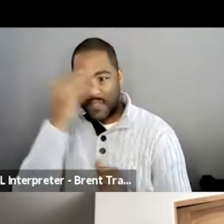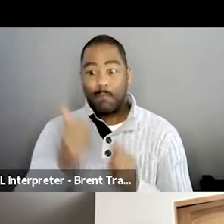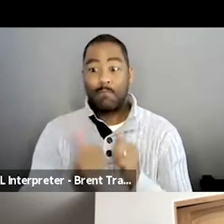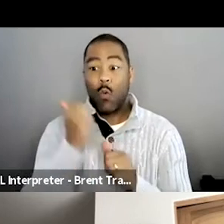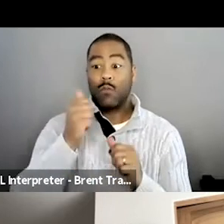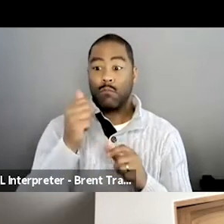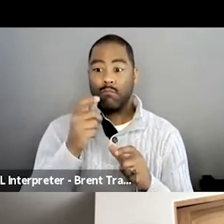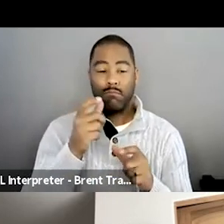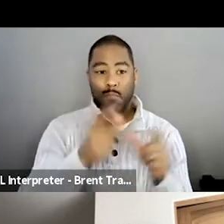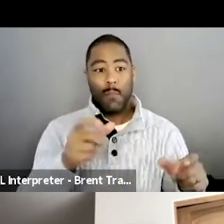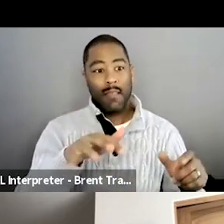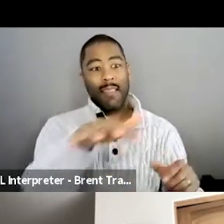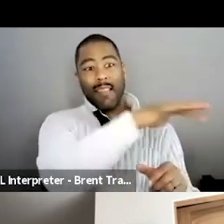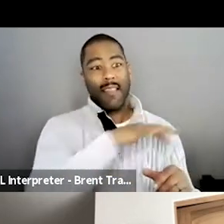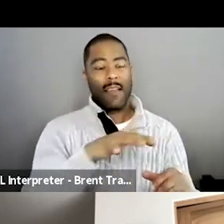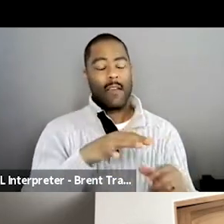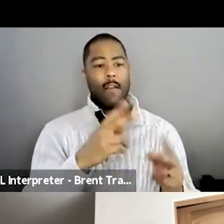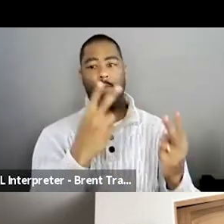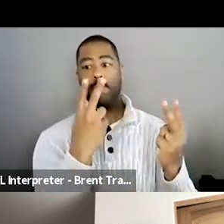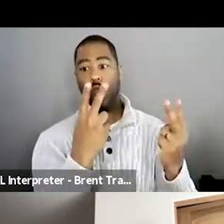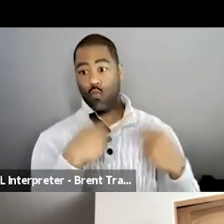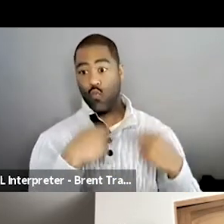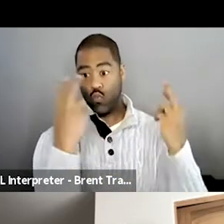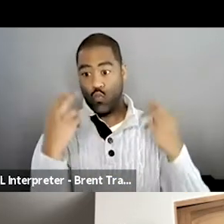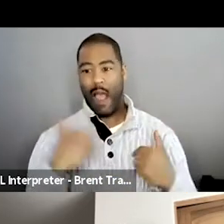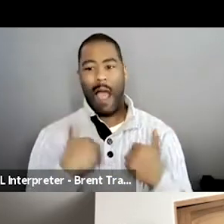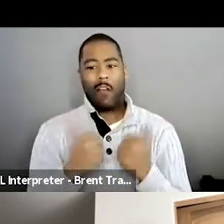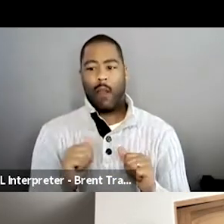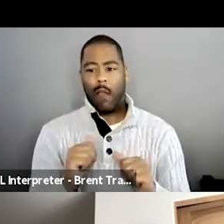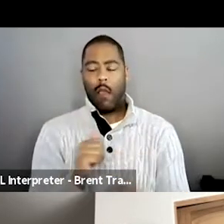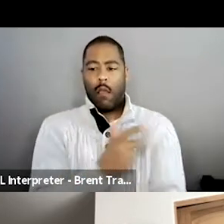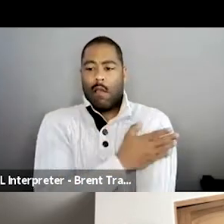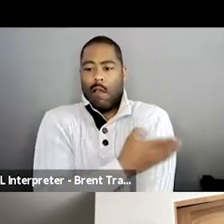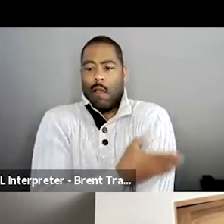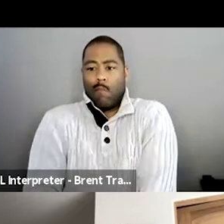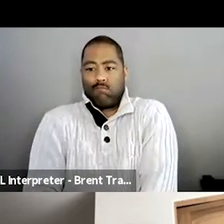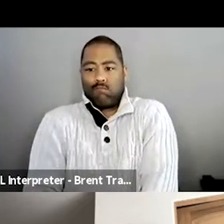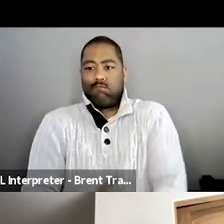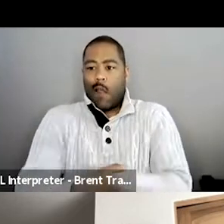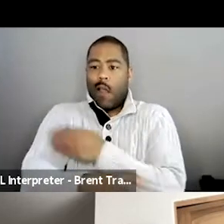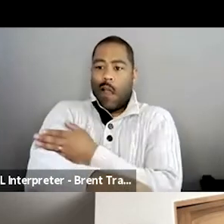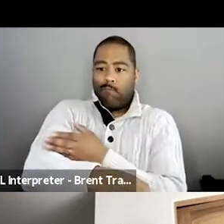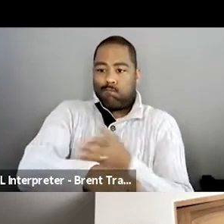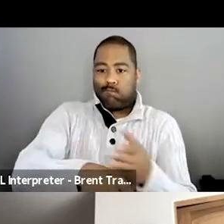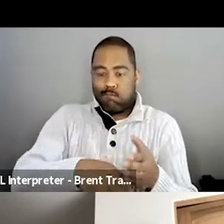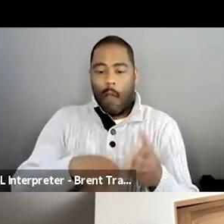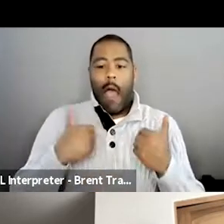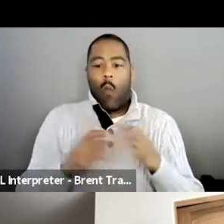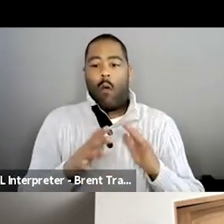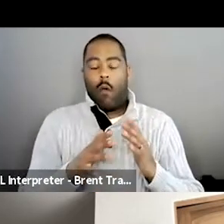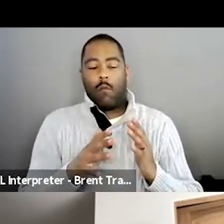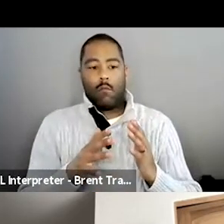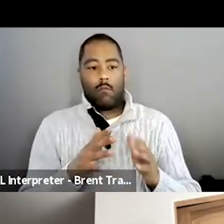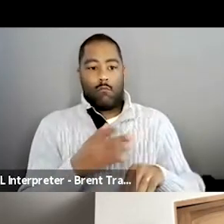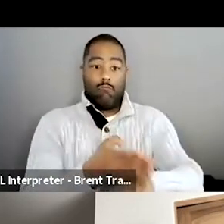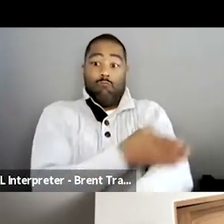So I did more trying to wear a long sleeve shirt and a pair of pants that would hide my prosthetic and hide the fact that my arm was mangled.